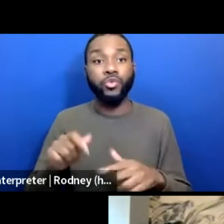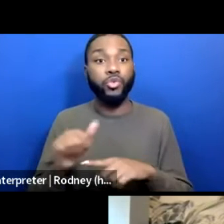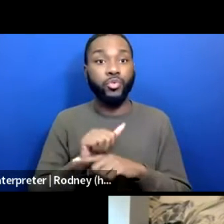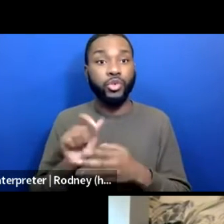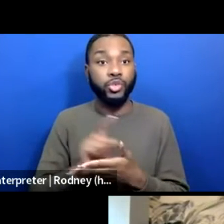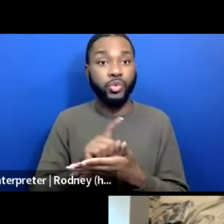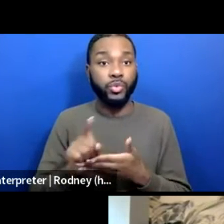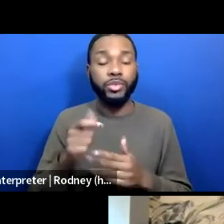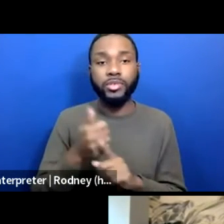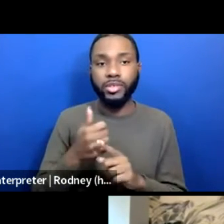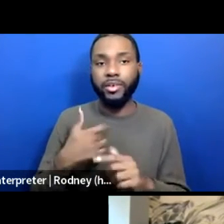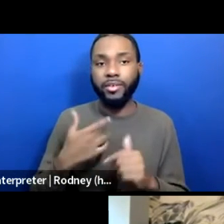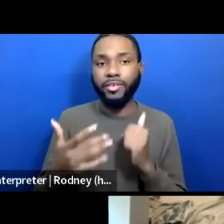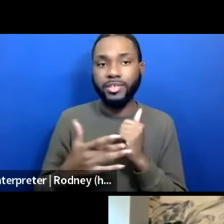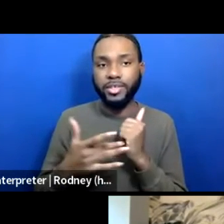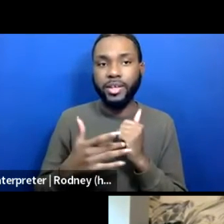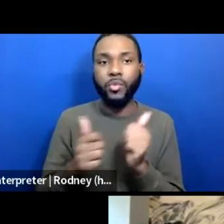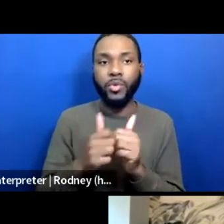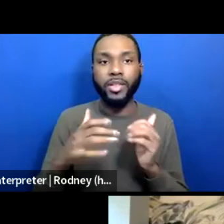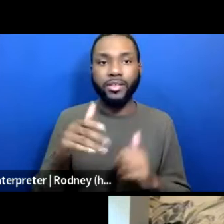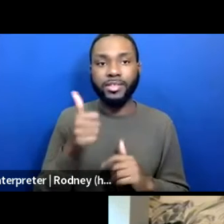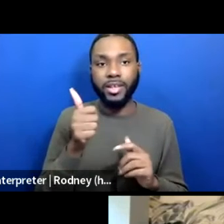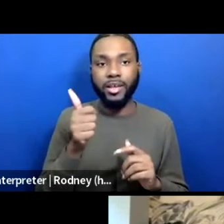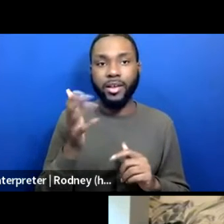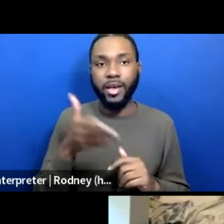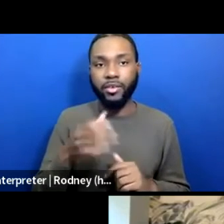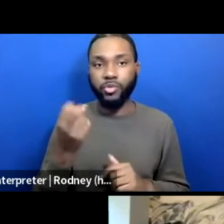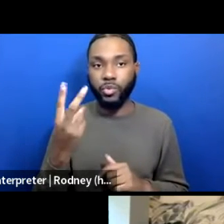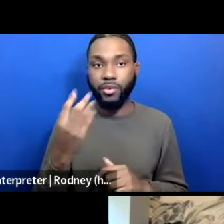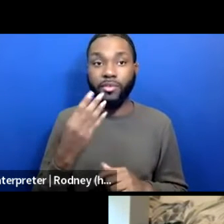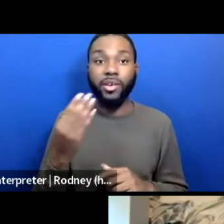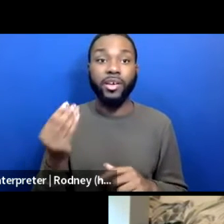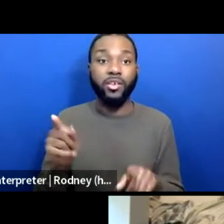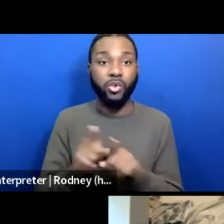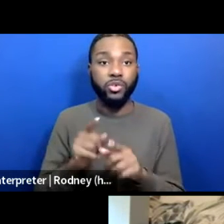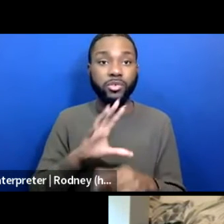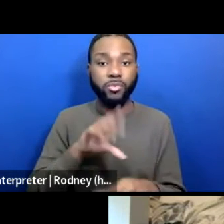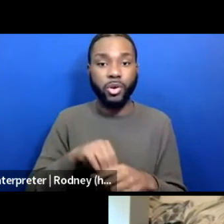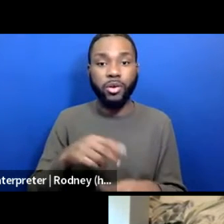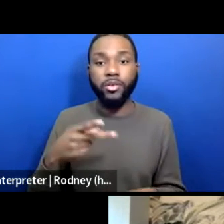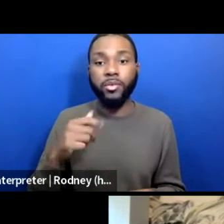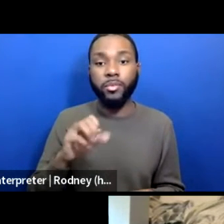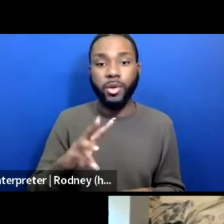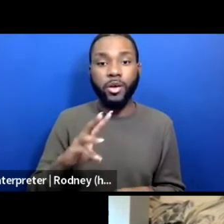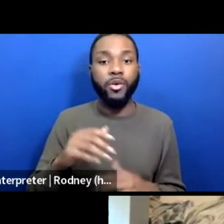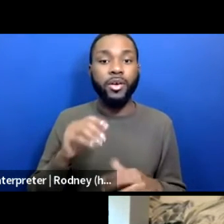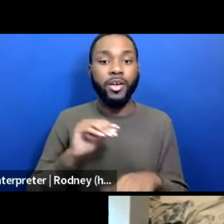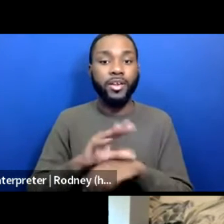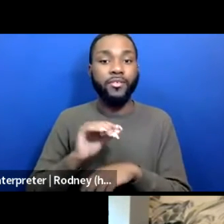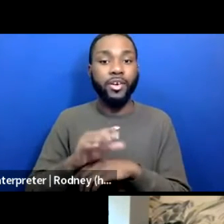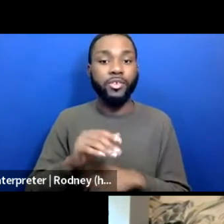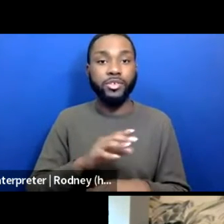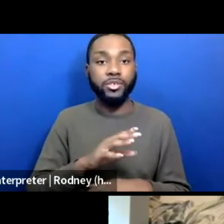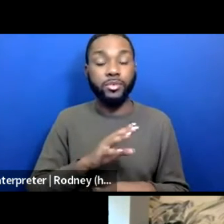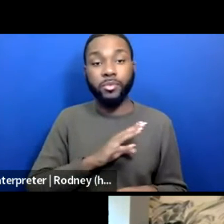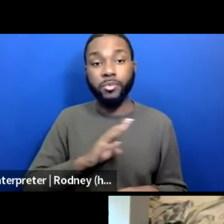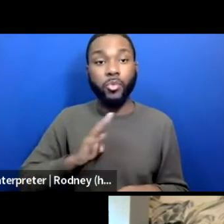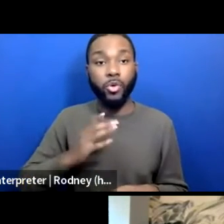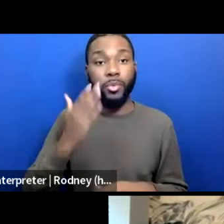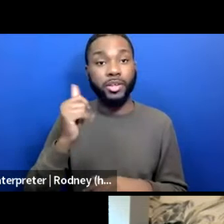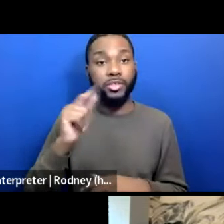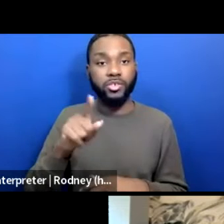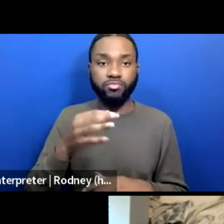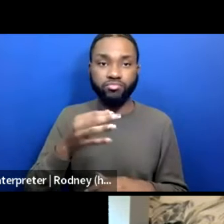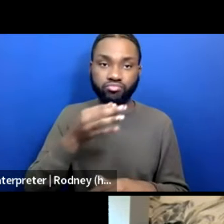Tech Without 10 out of 12s and is a part of the PAL Advisory Board because of her fluency and understanding